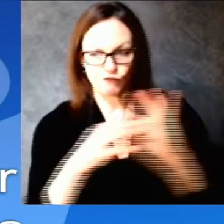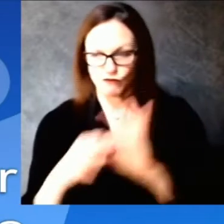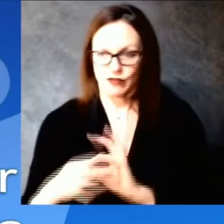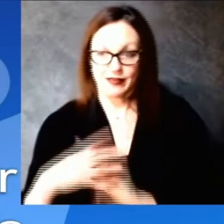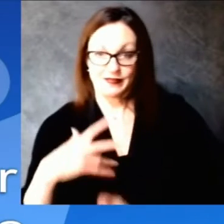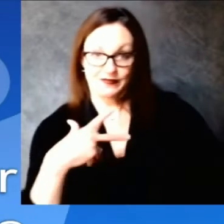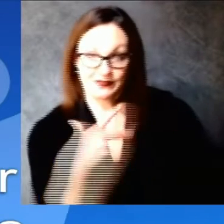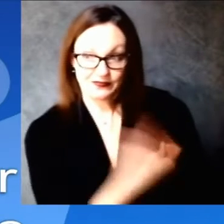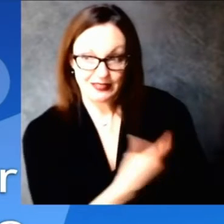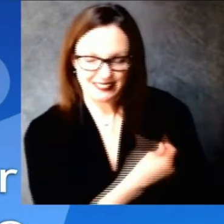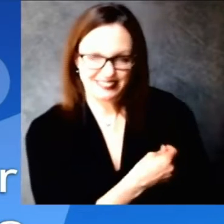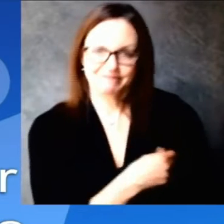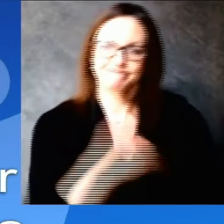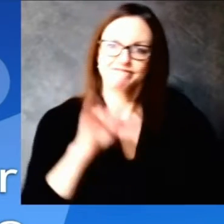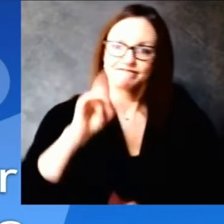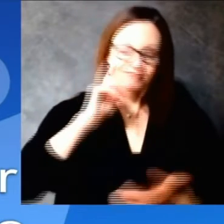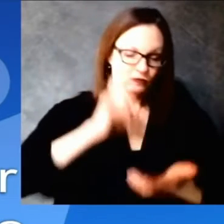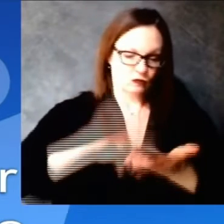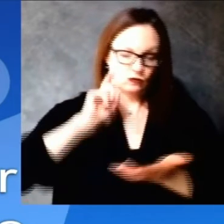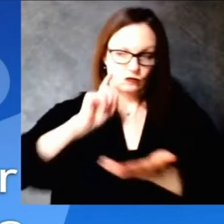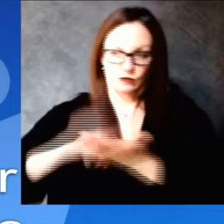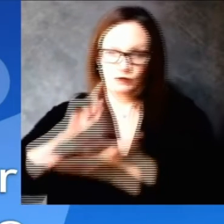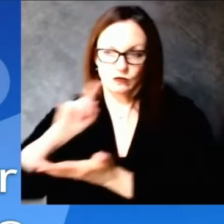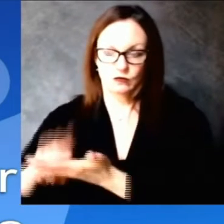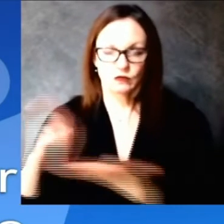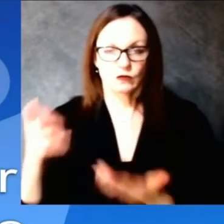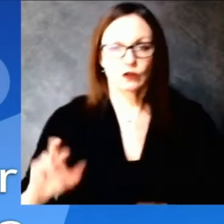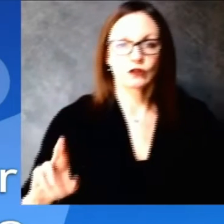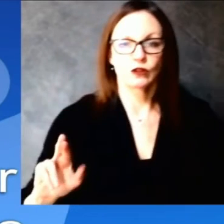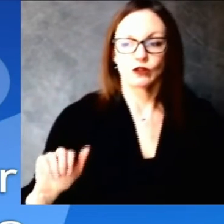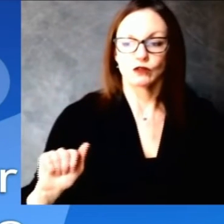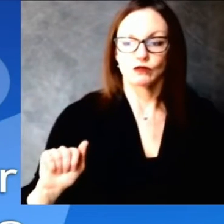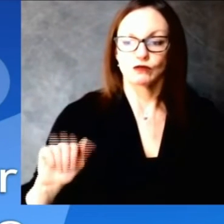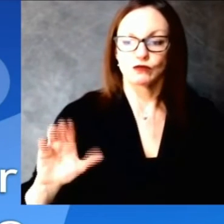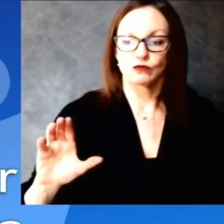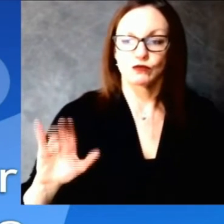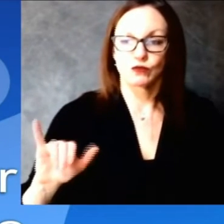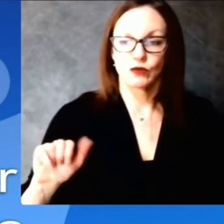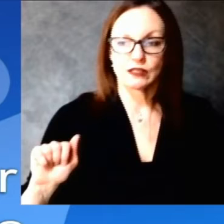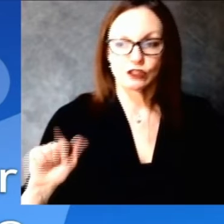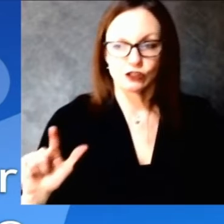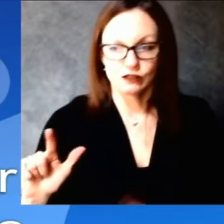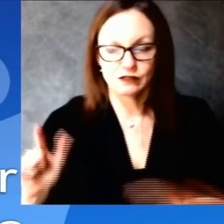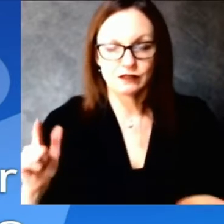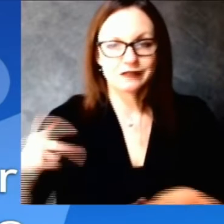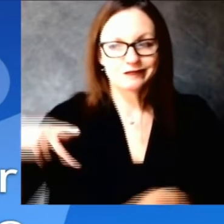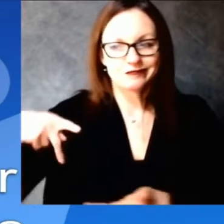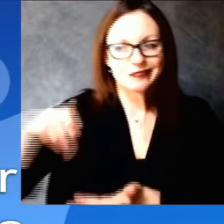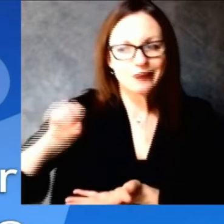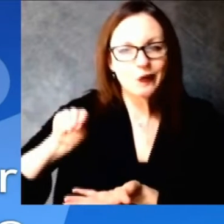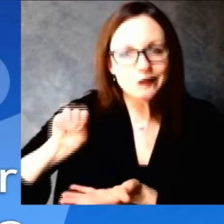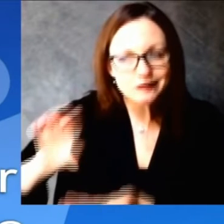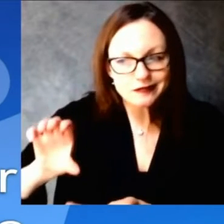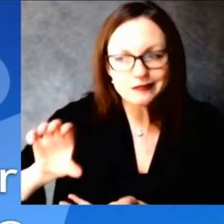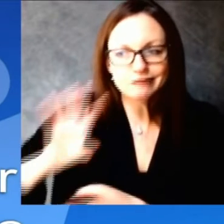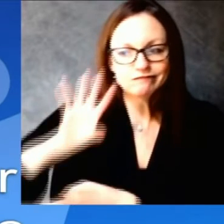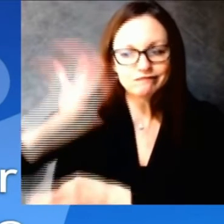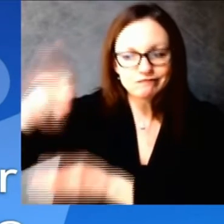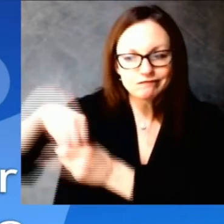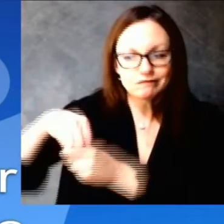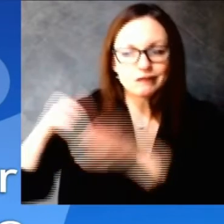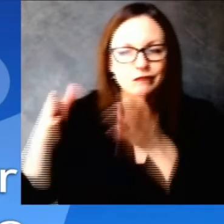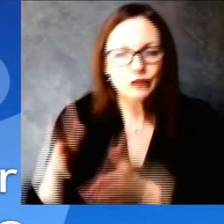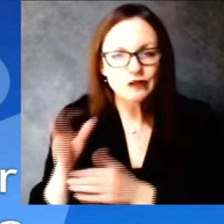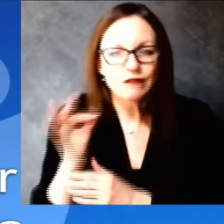groups are there specific steps or actions that um vhs will be taking to try to reduce those racial disparities and just wondering